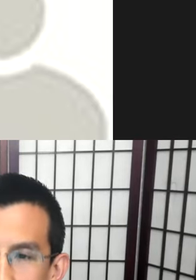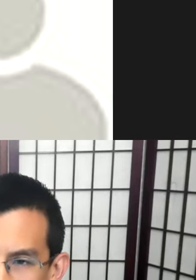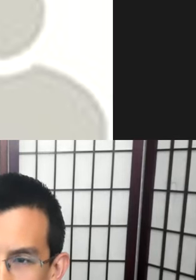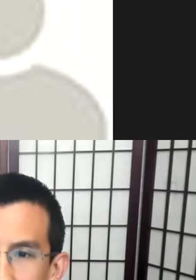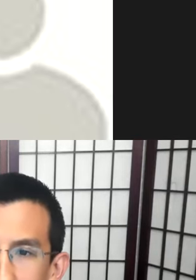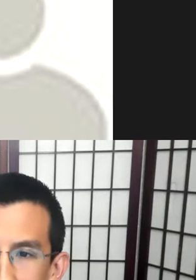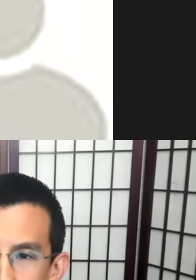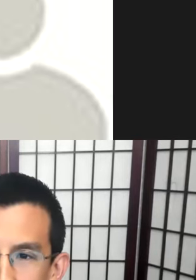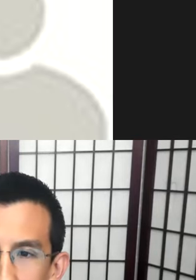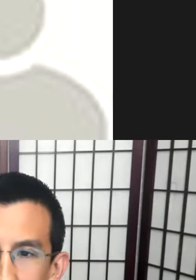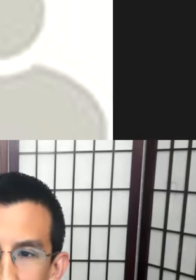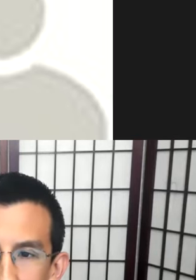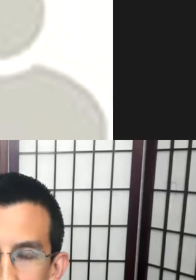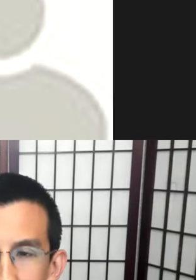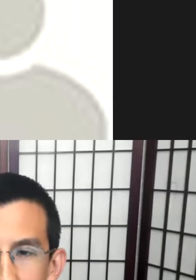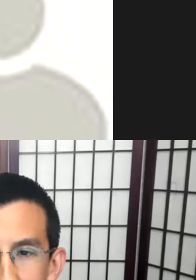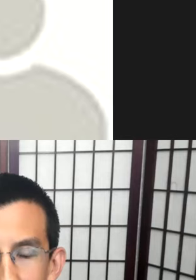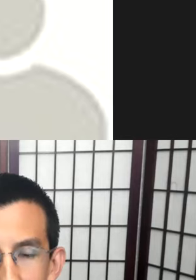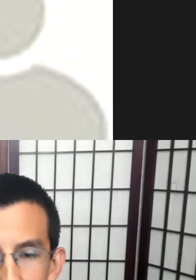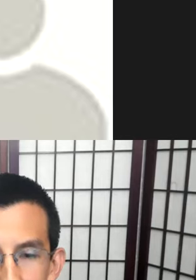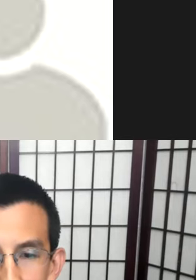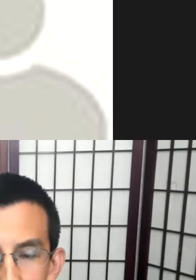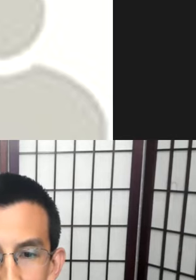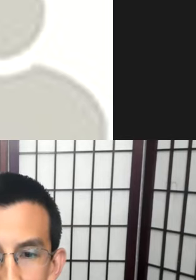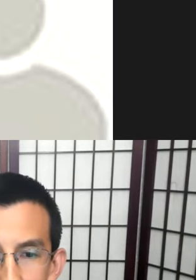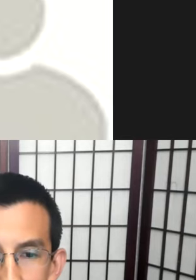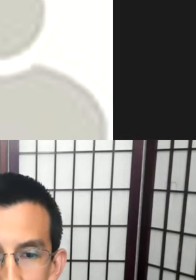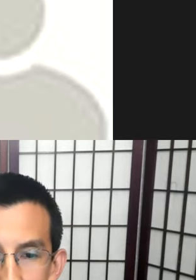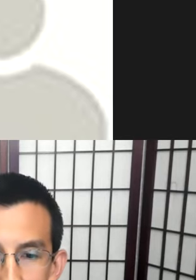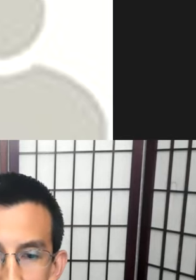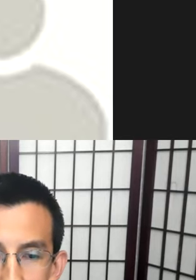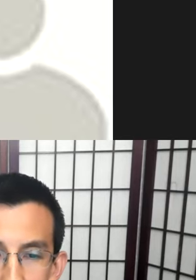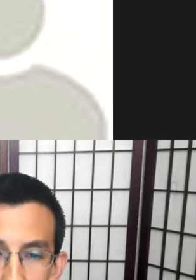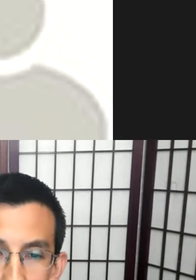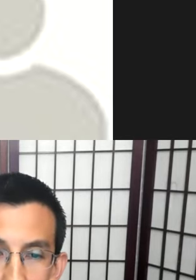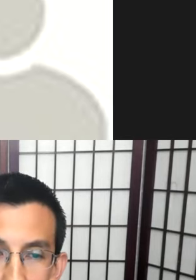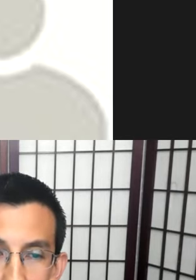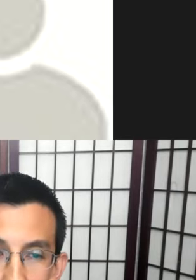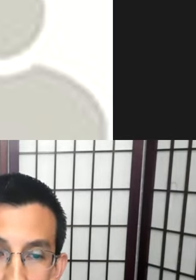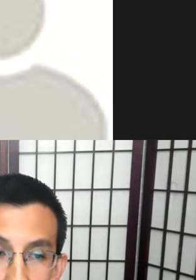revitalization. What are you most hopeful about in terms of a future direction, future directions?